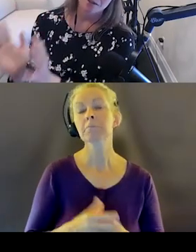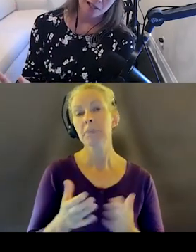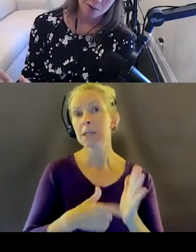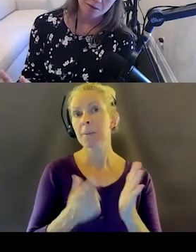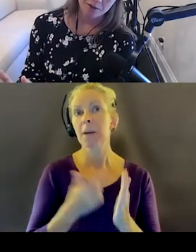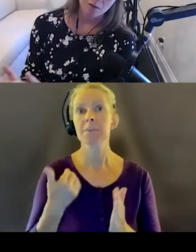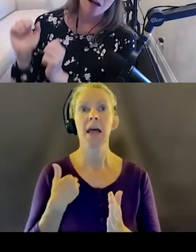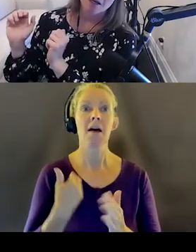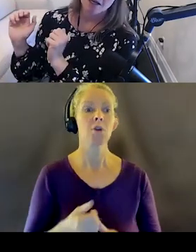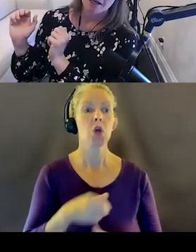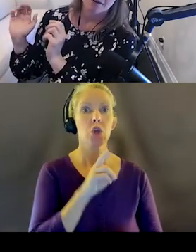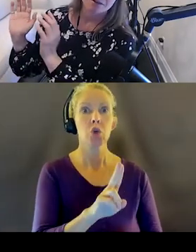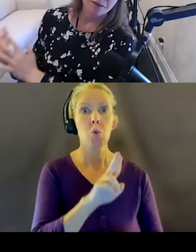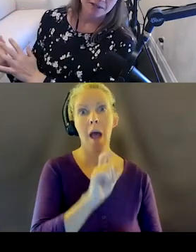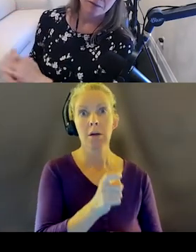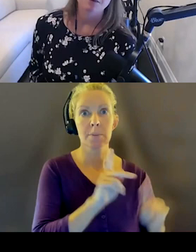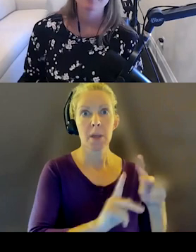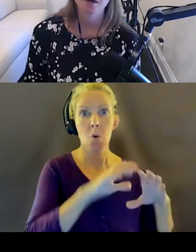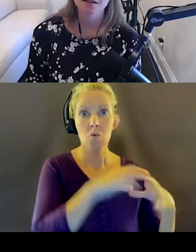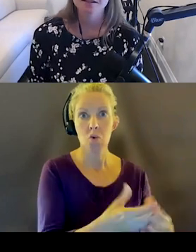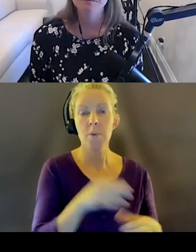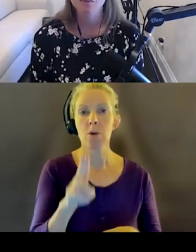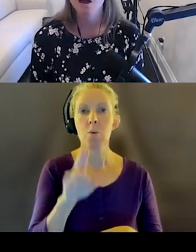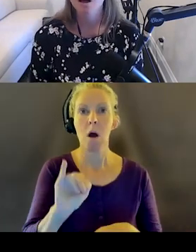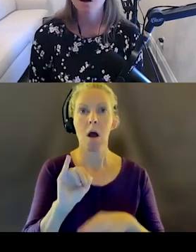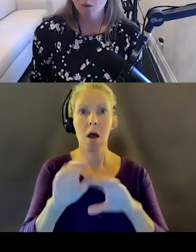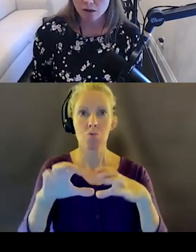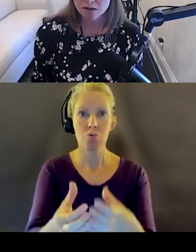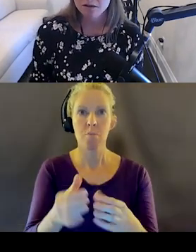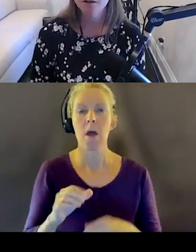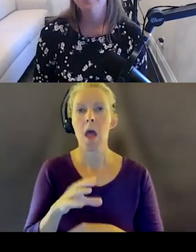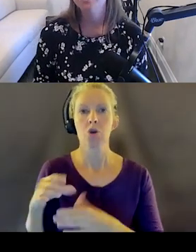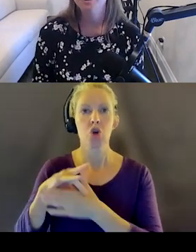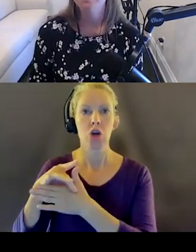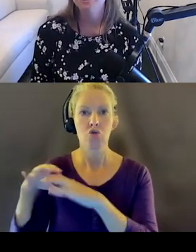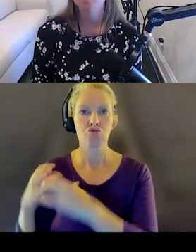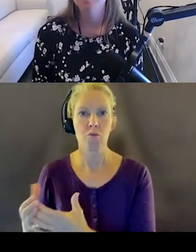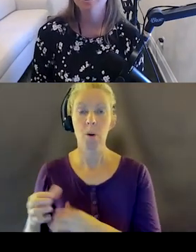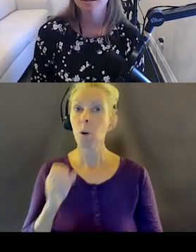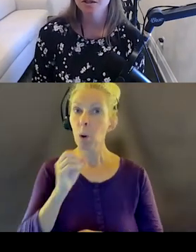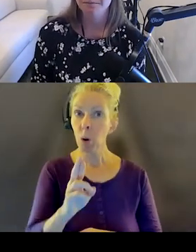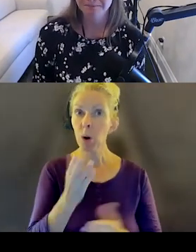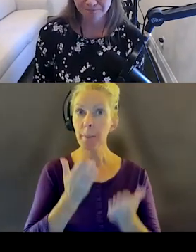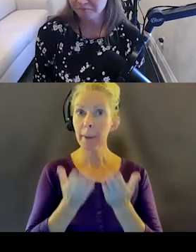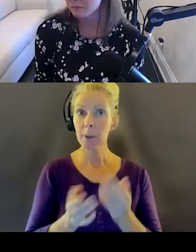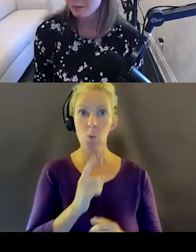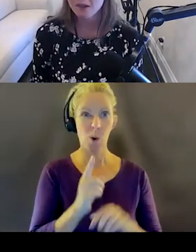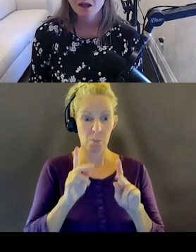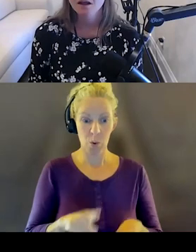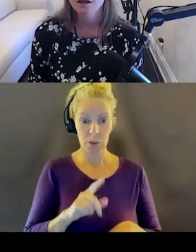There's a different set of people for UI. And there's a different set of people for content. Or you could find yourself as a one person shop.